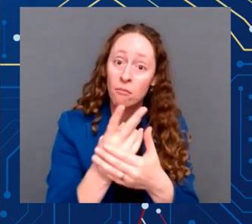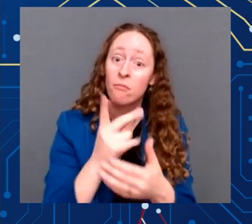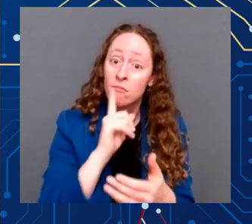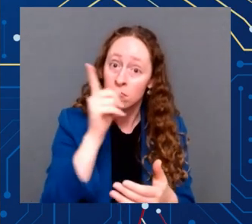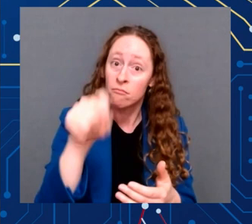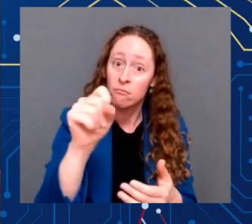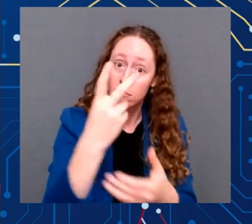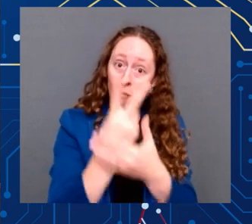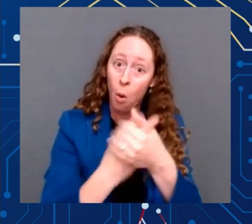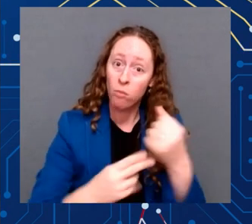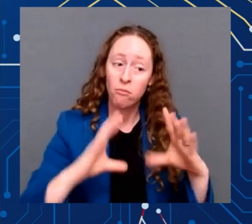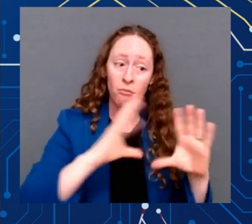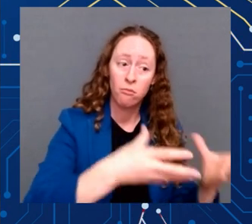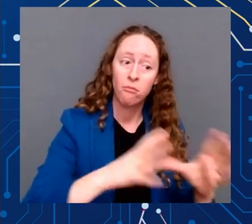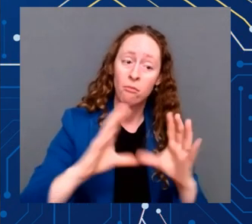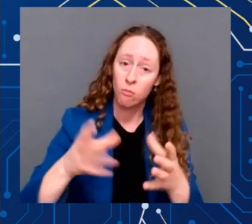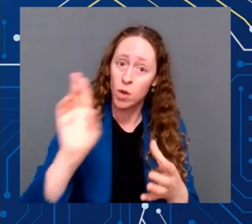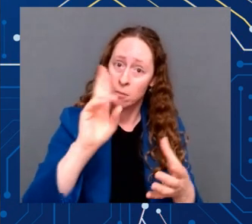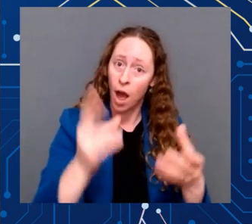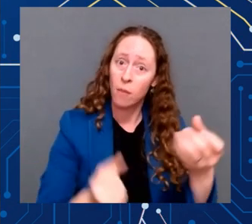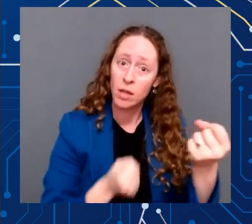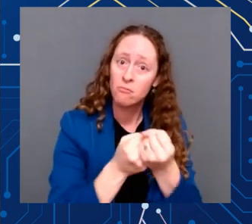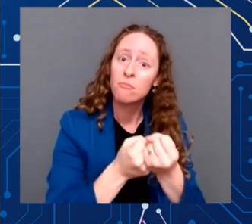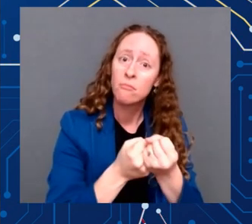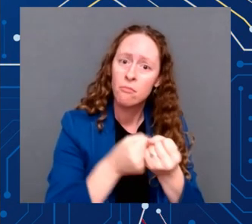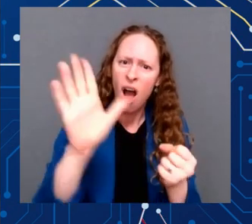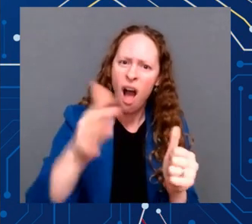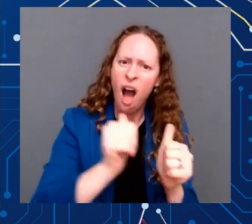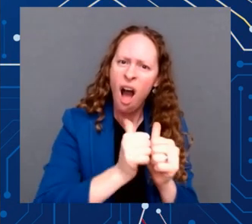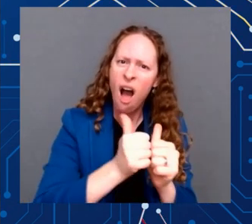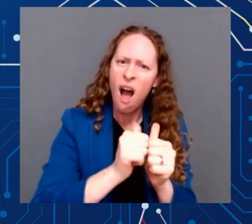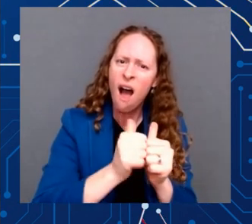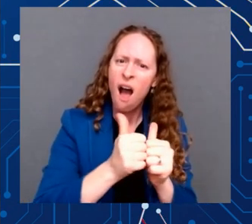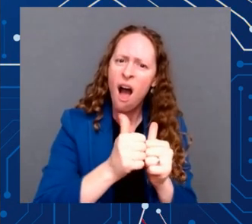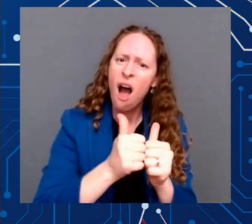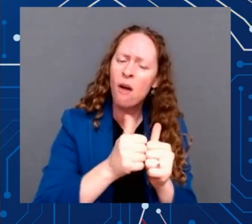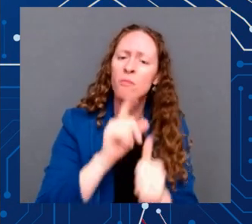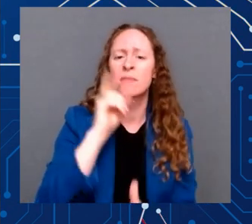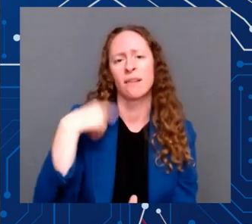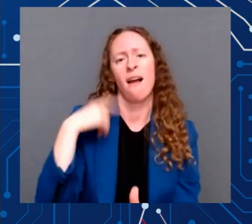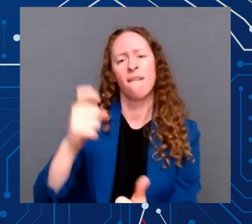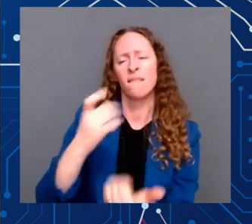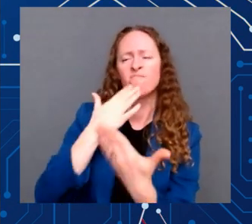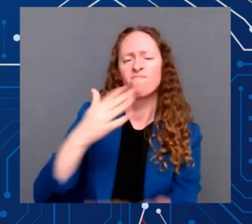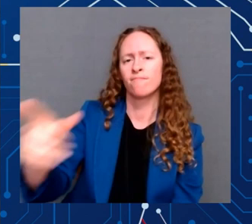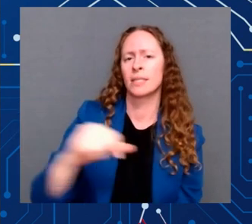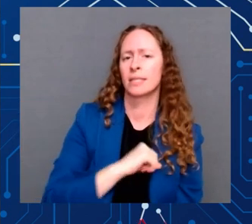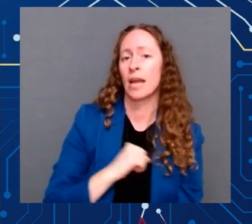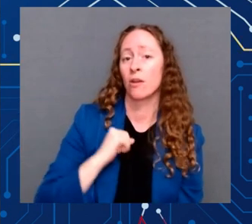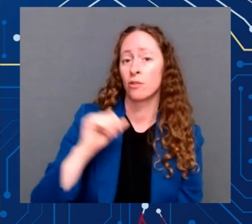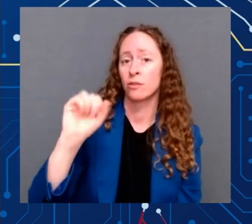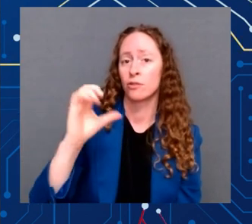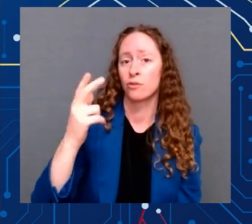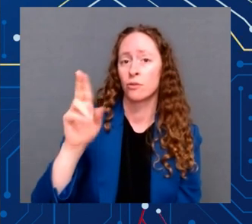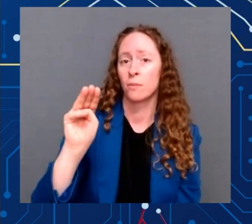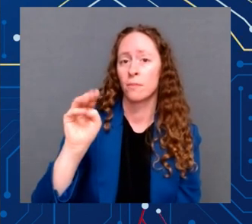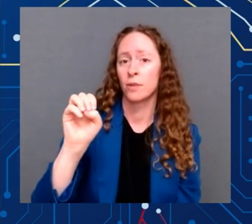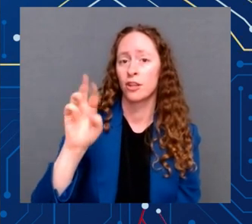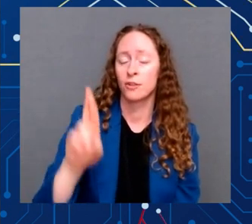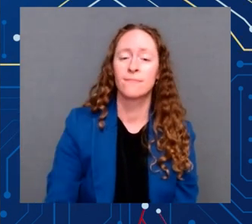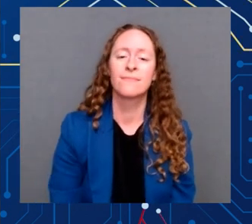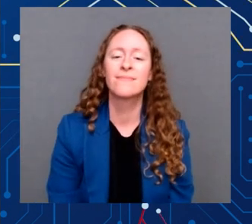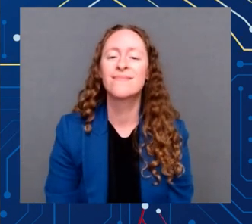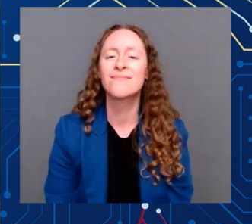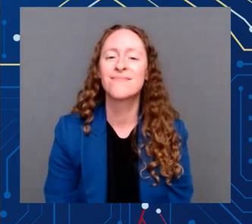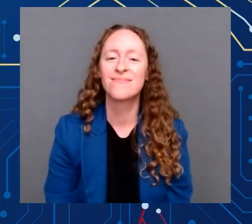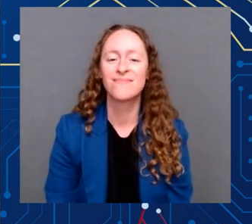Schumer, his colleagues in the Senate, as he indicated, and our colleagues in the House of Representatives, whom I wish to thank.